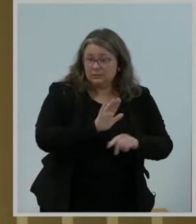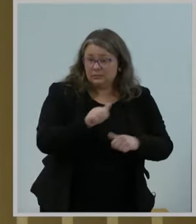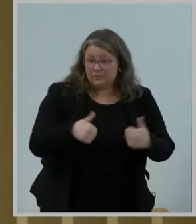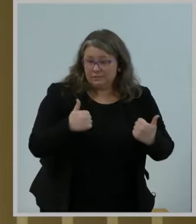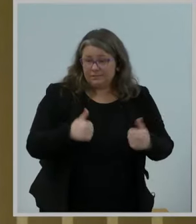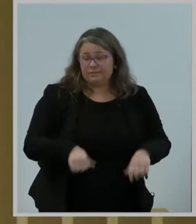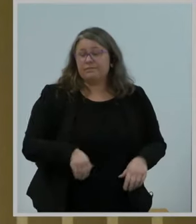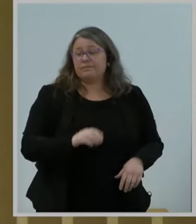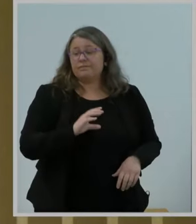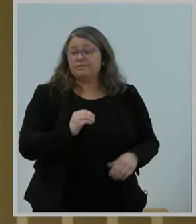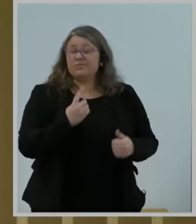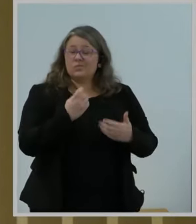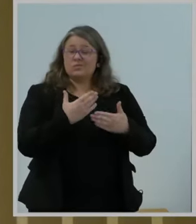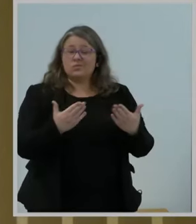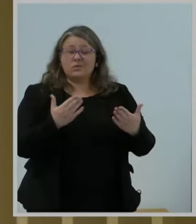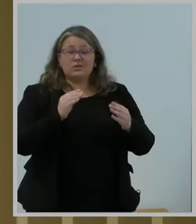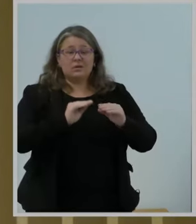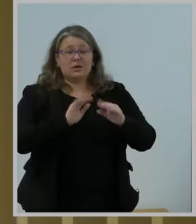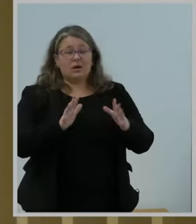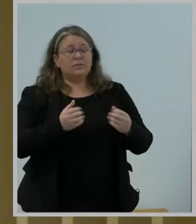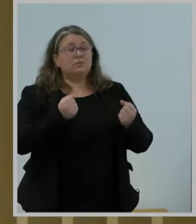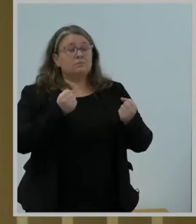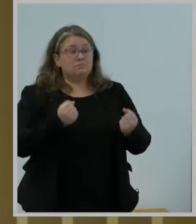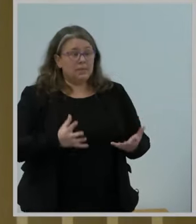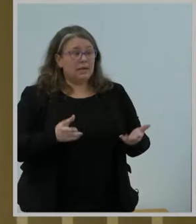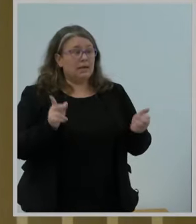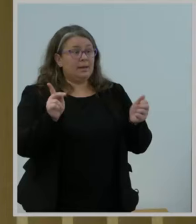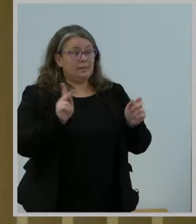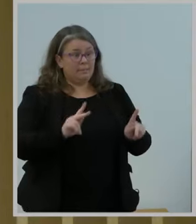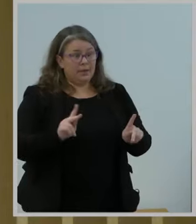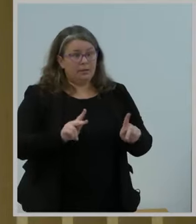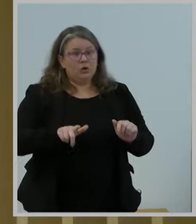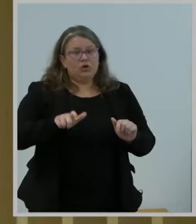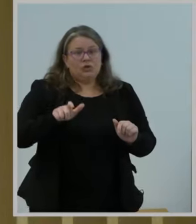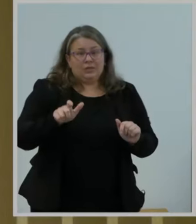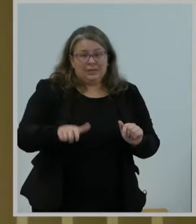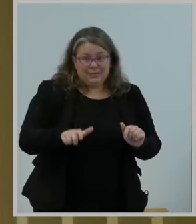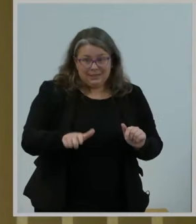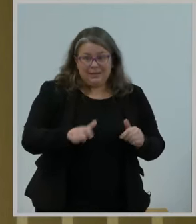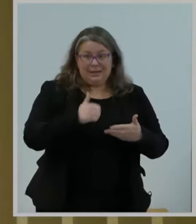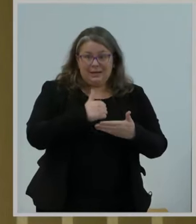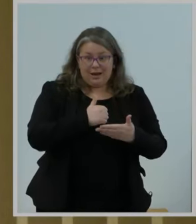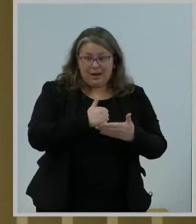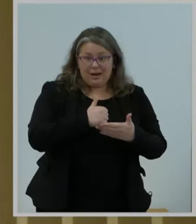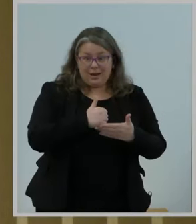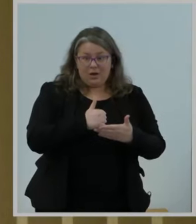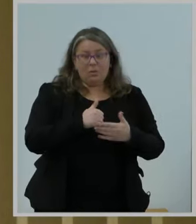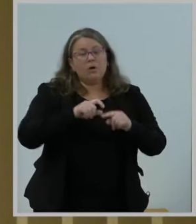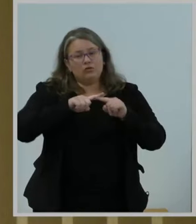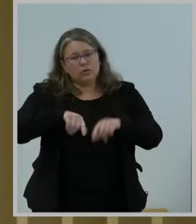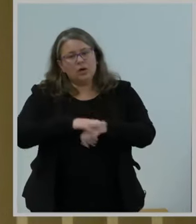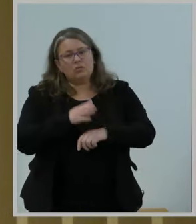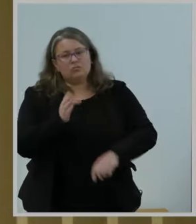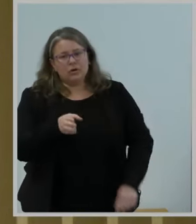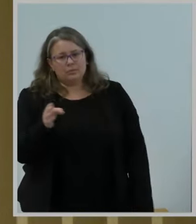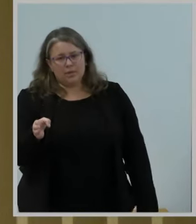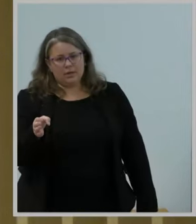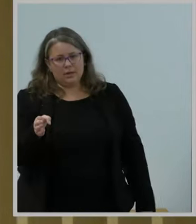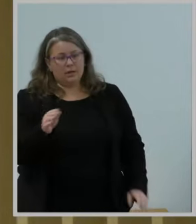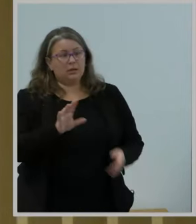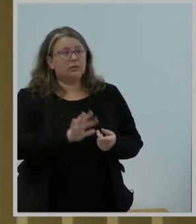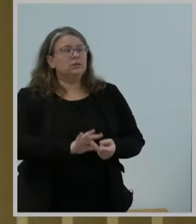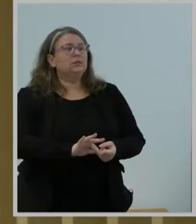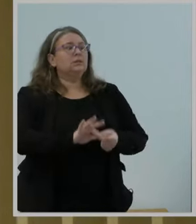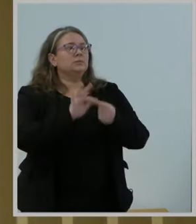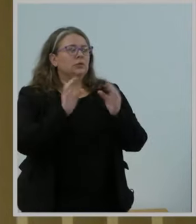in need rely on broadband to call for help. And this is even more profound for individuals with disabilities who